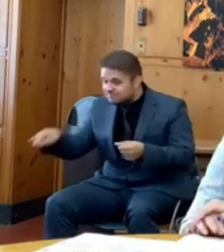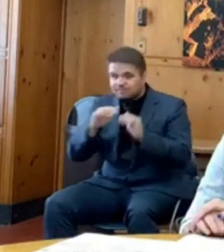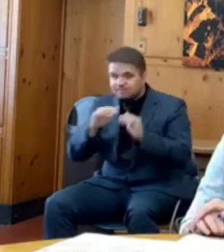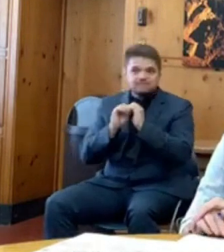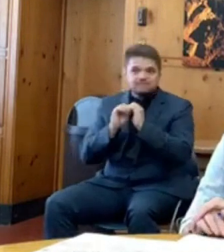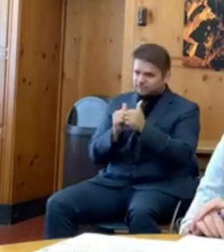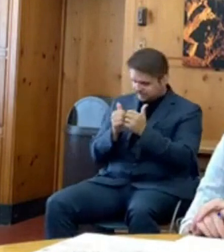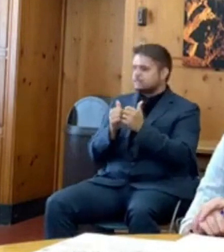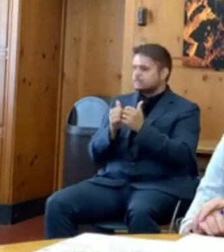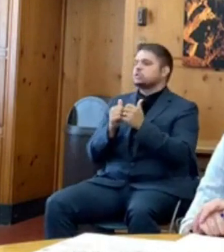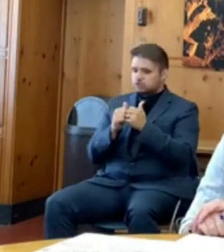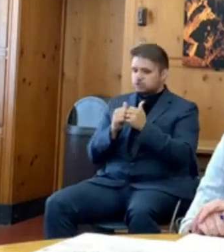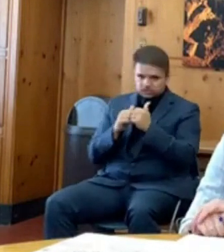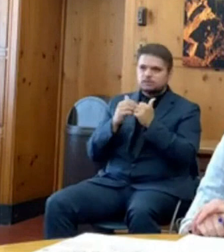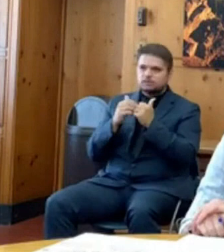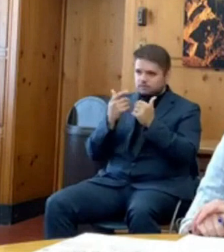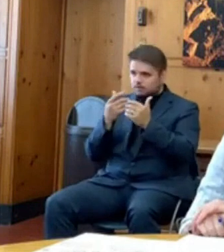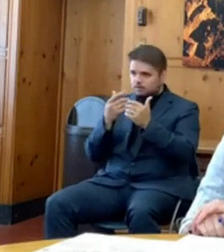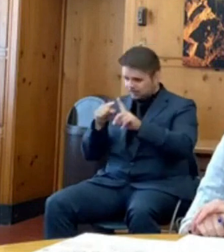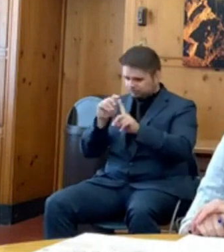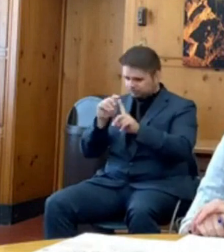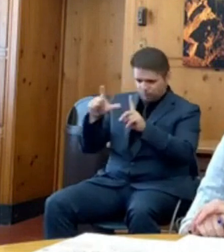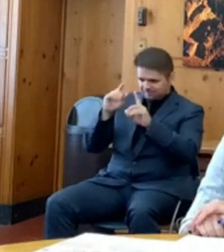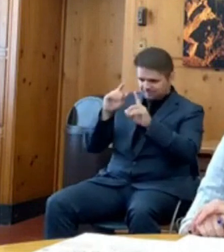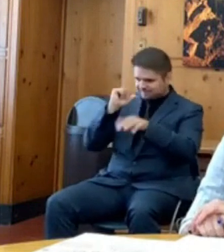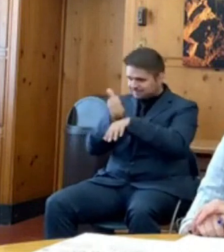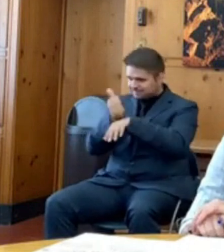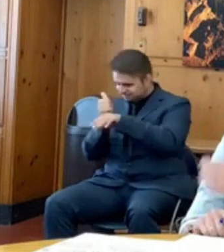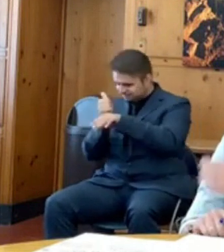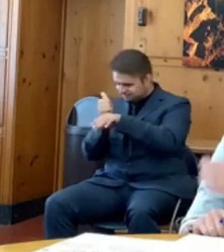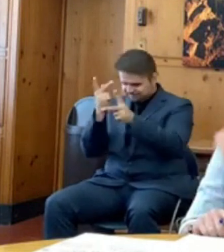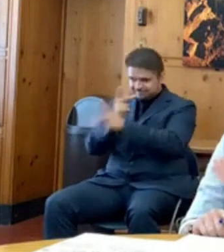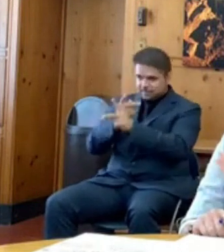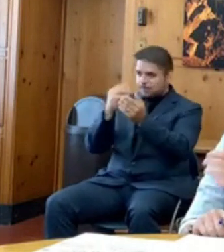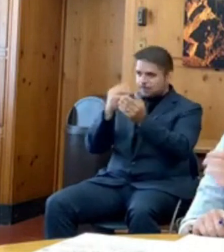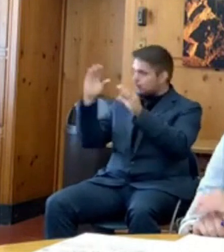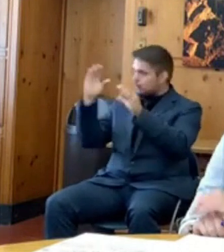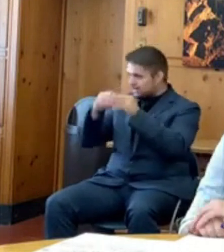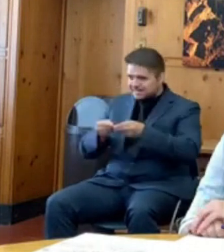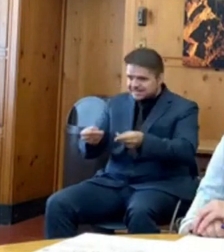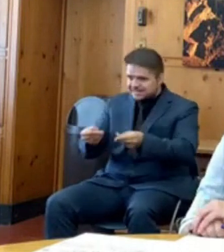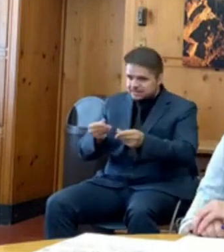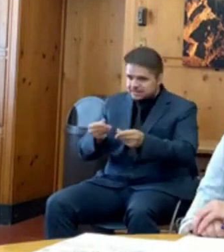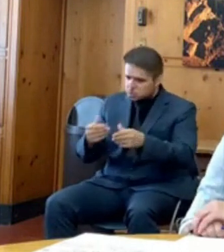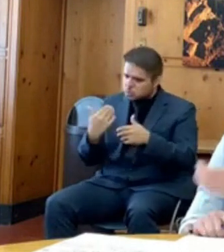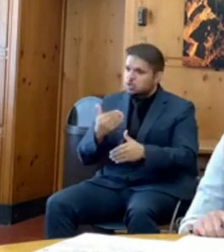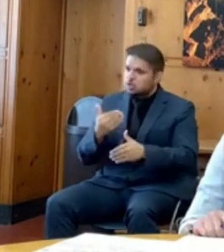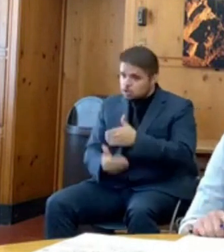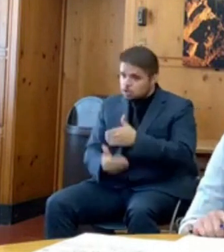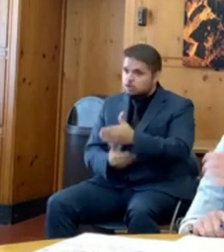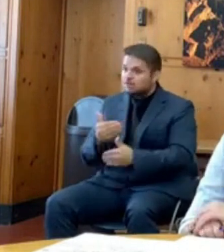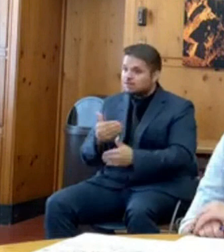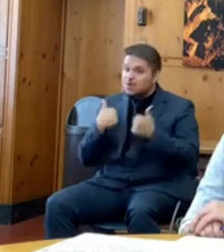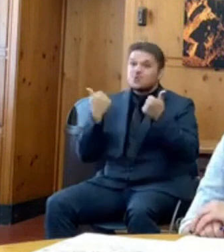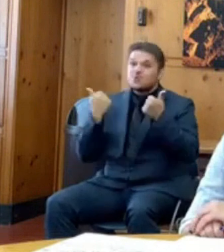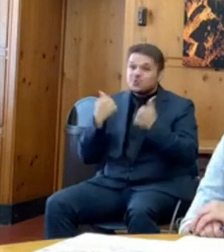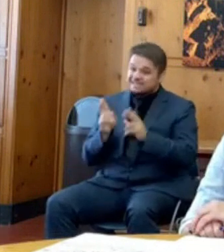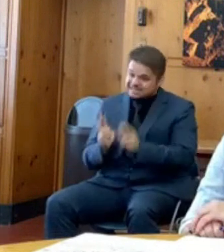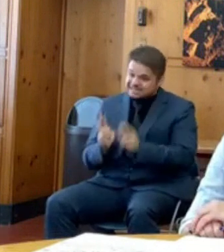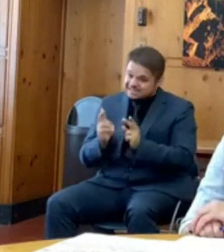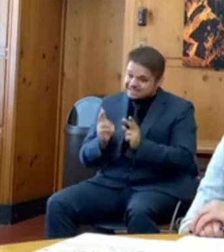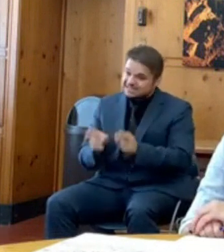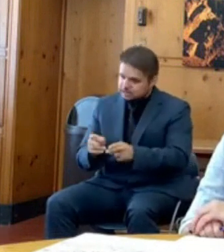tool that would have ensured that claims in the adjudication process would have been processed more quickly. You'll have to ask